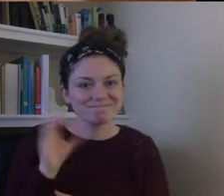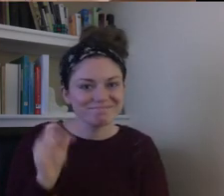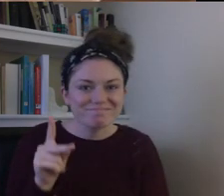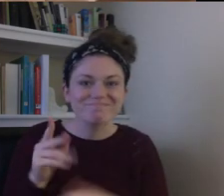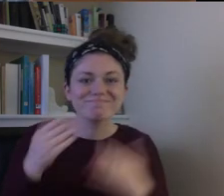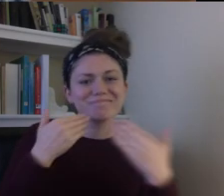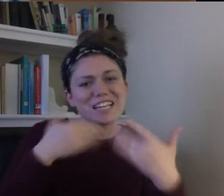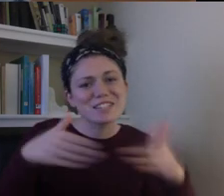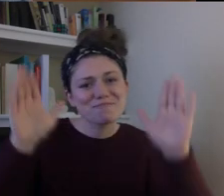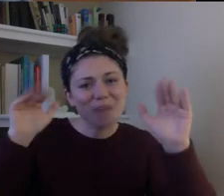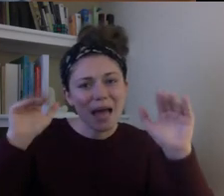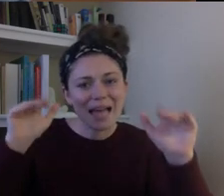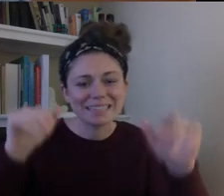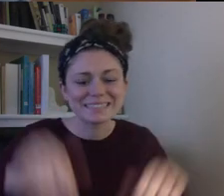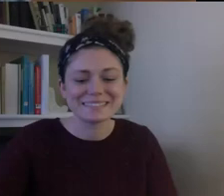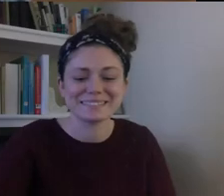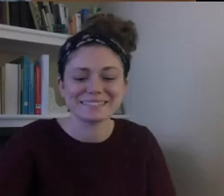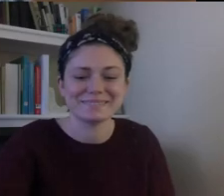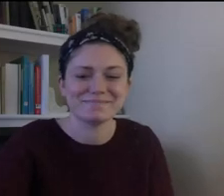Thanks. Bye-bye.